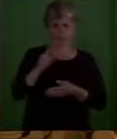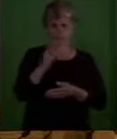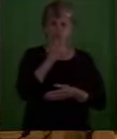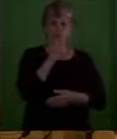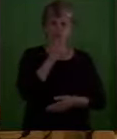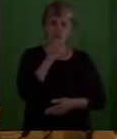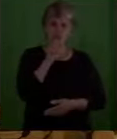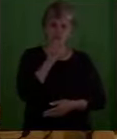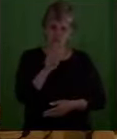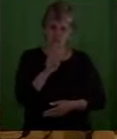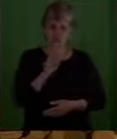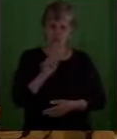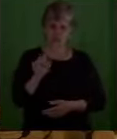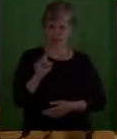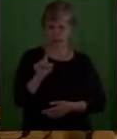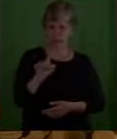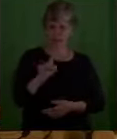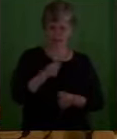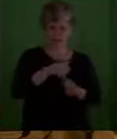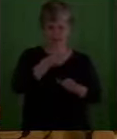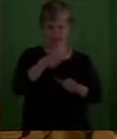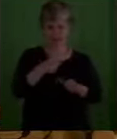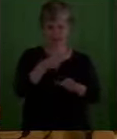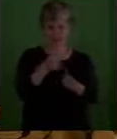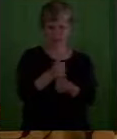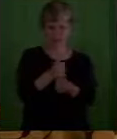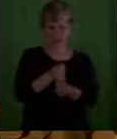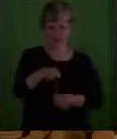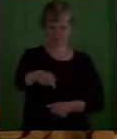But we're not sure where they were going.